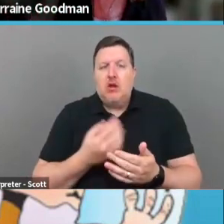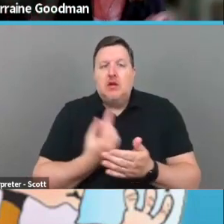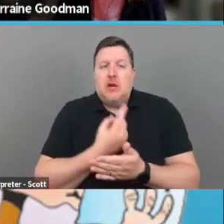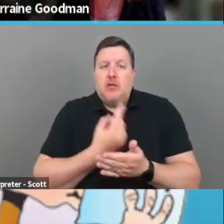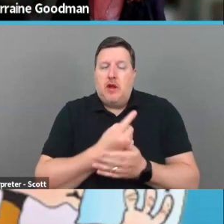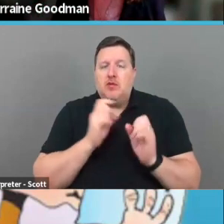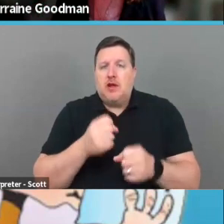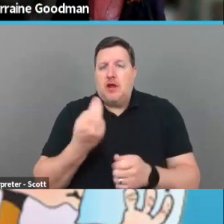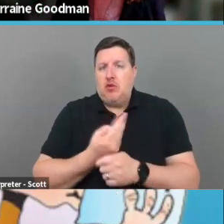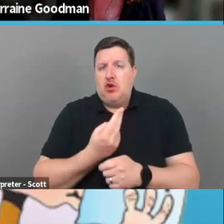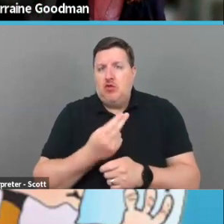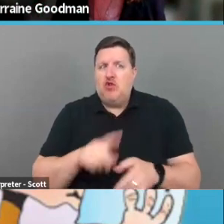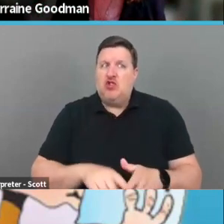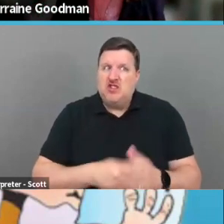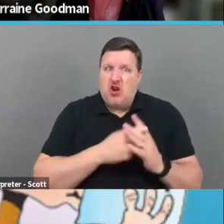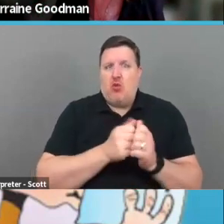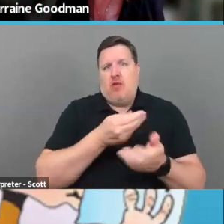useful to start with your budget.